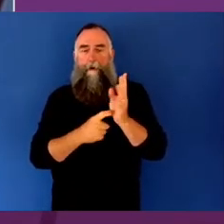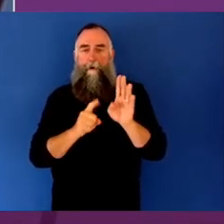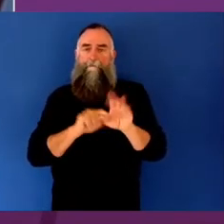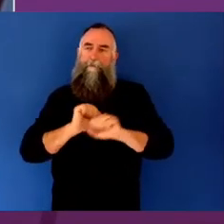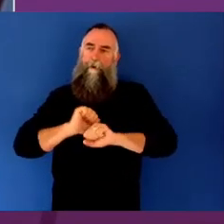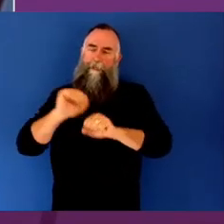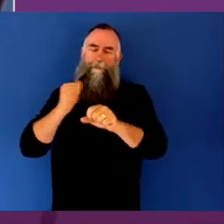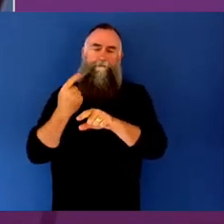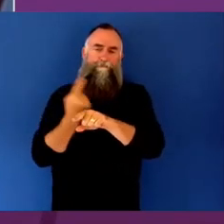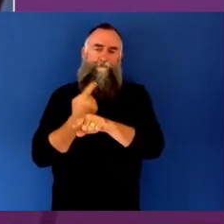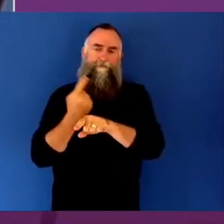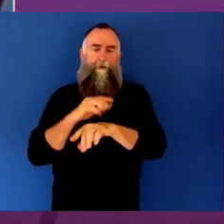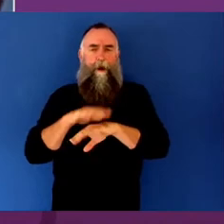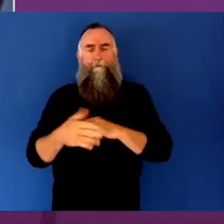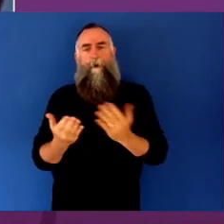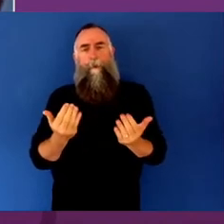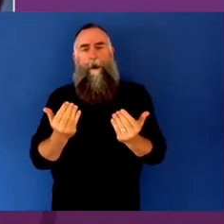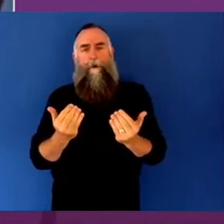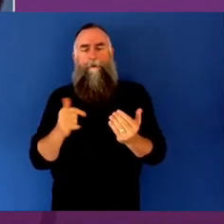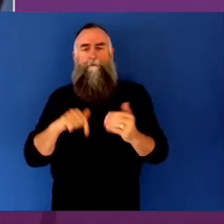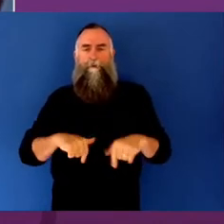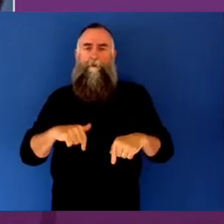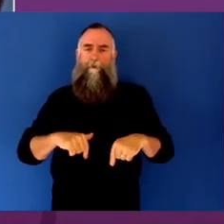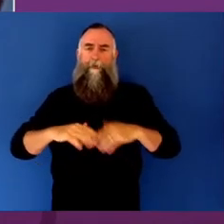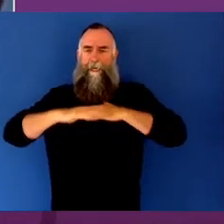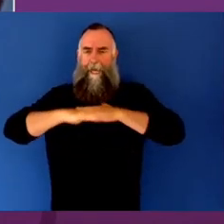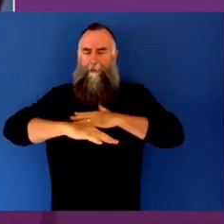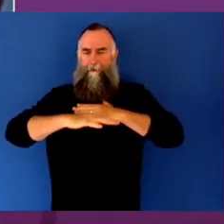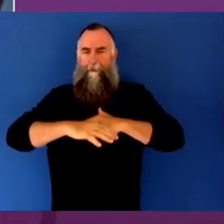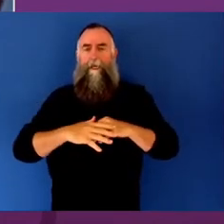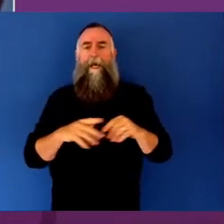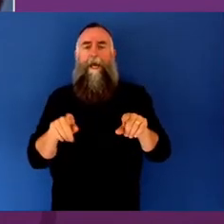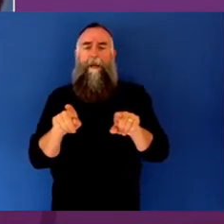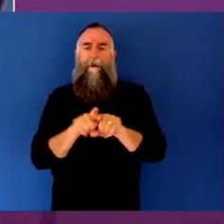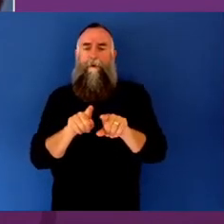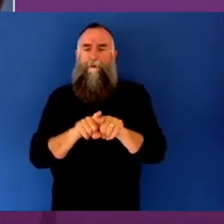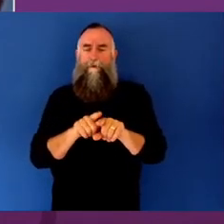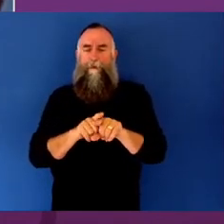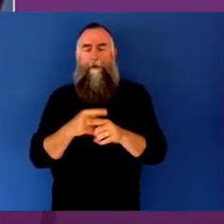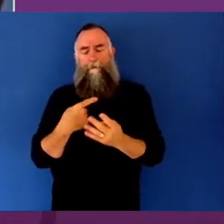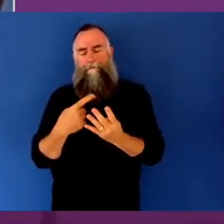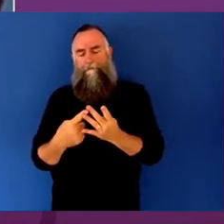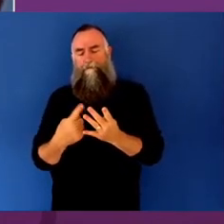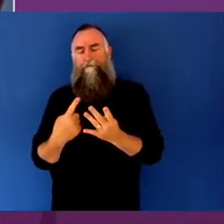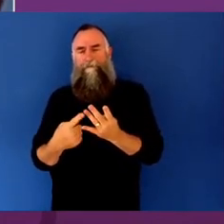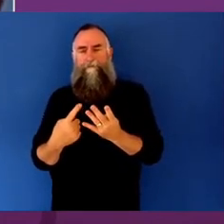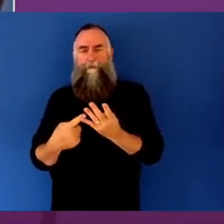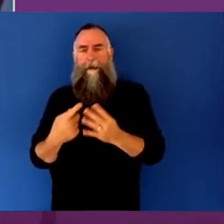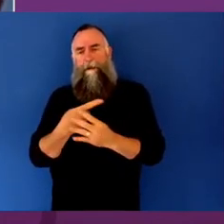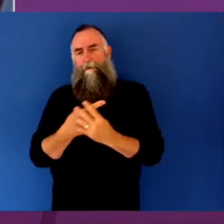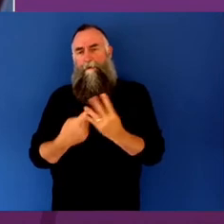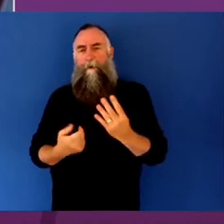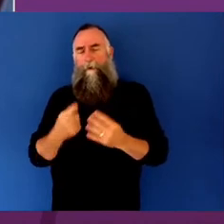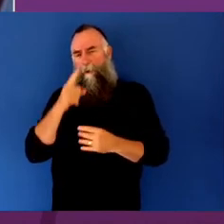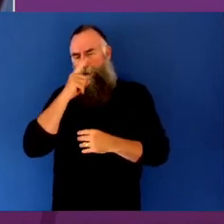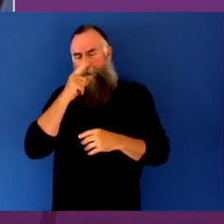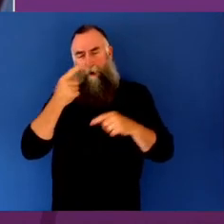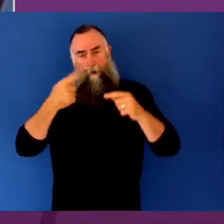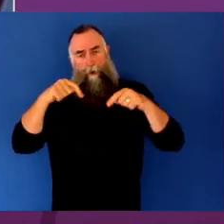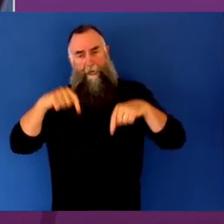of the Honourable Paul Fletcher and Christine Morgan and Adrian Collette, I'm very grateful to be here.